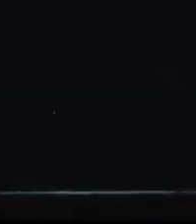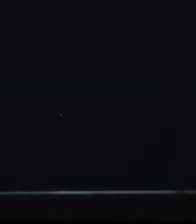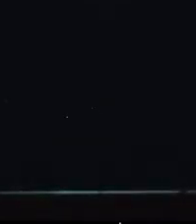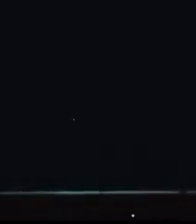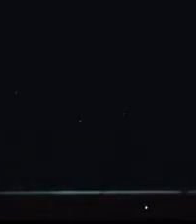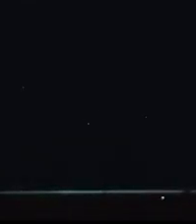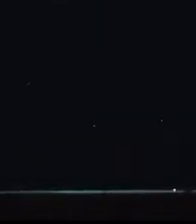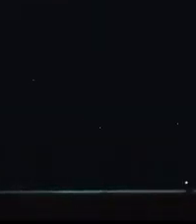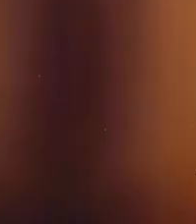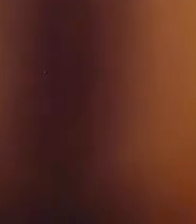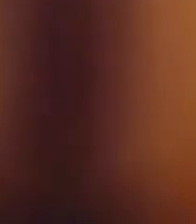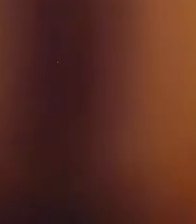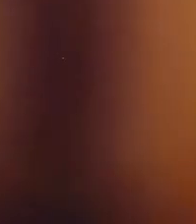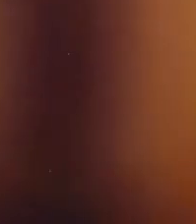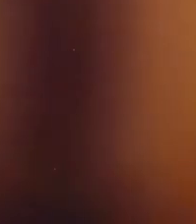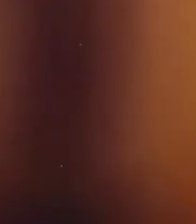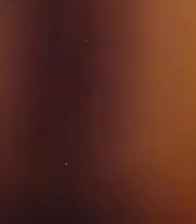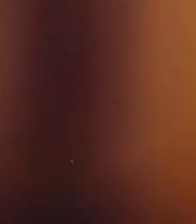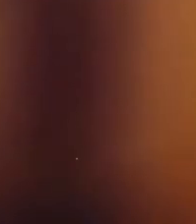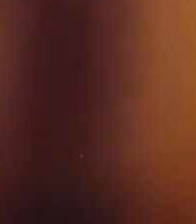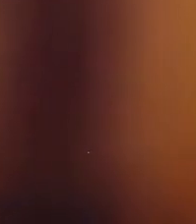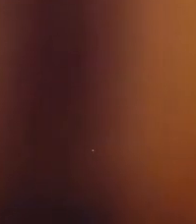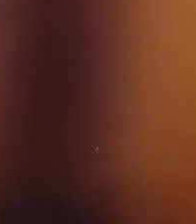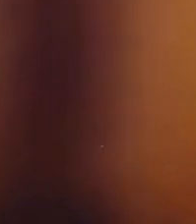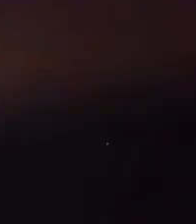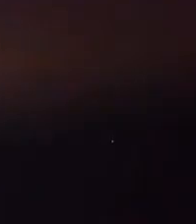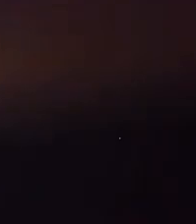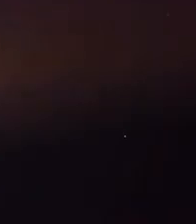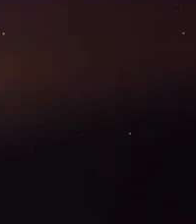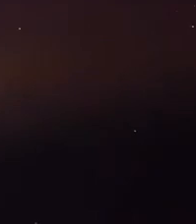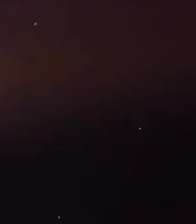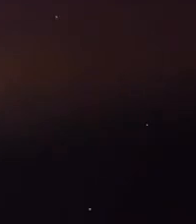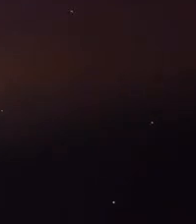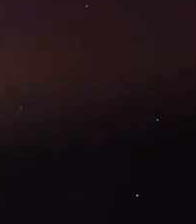If you open I'll come in